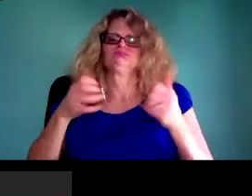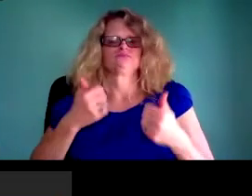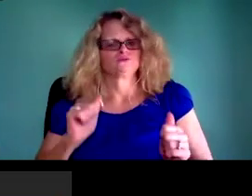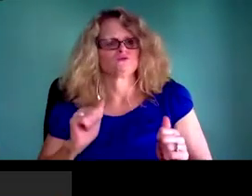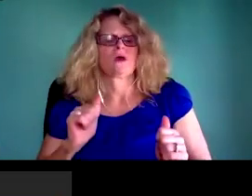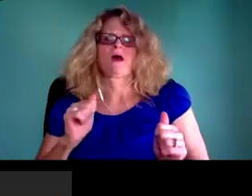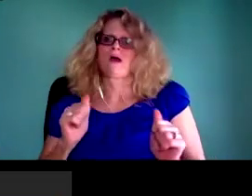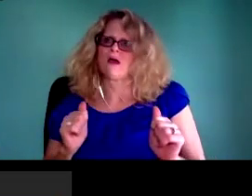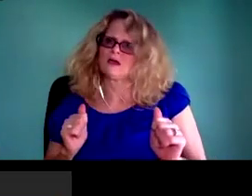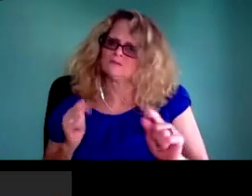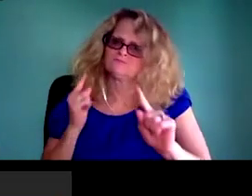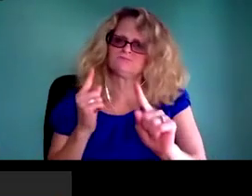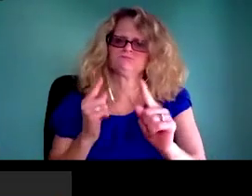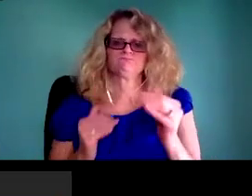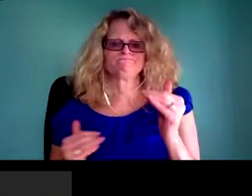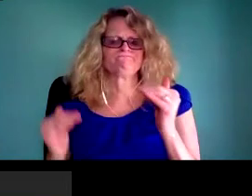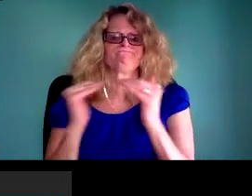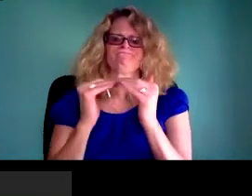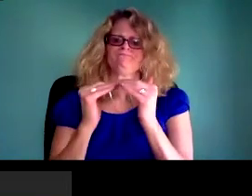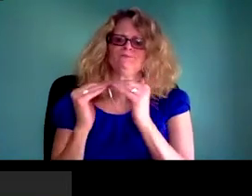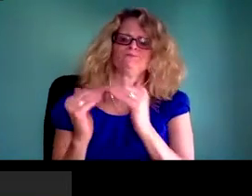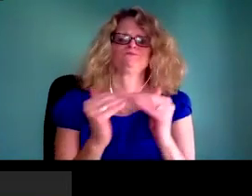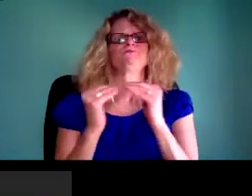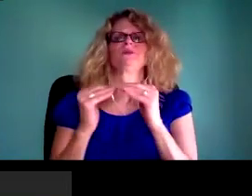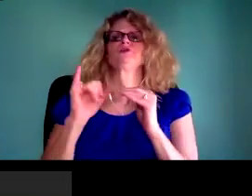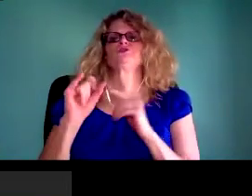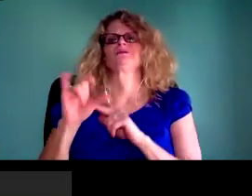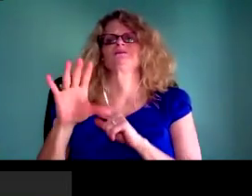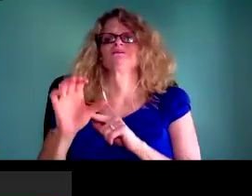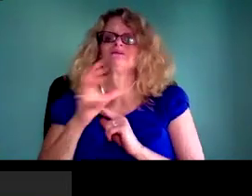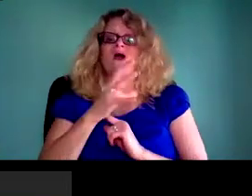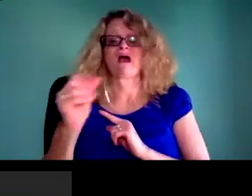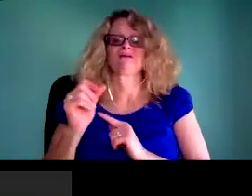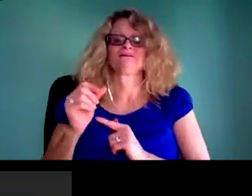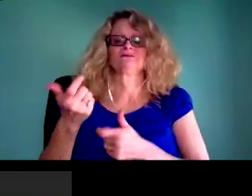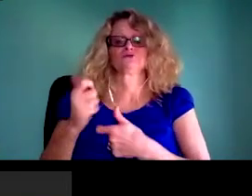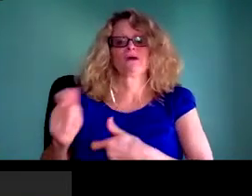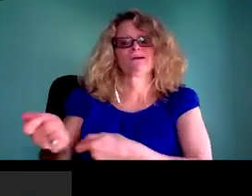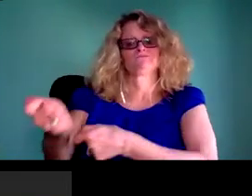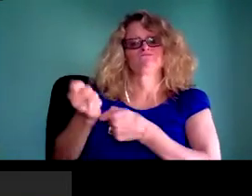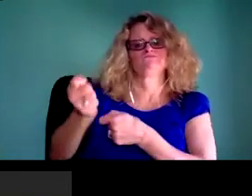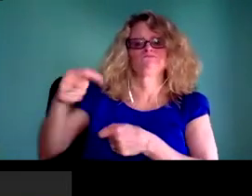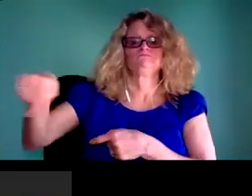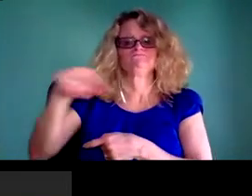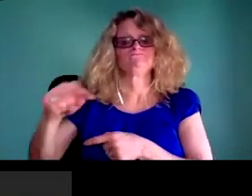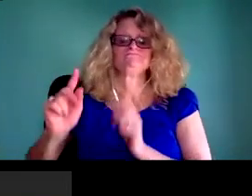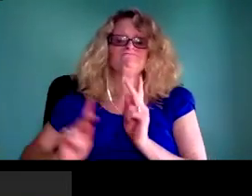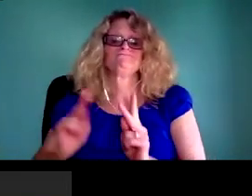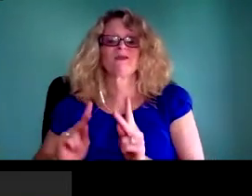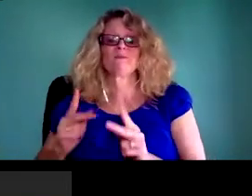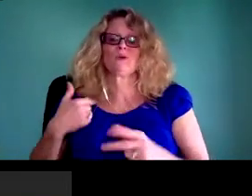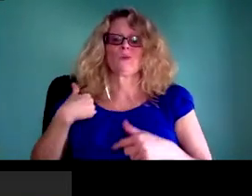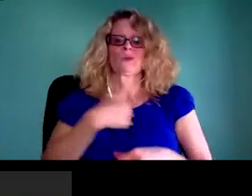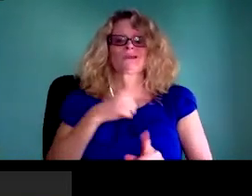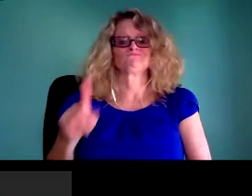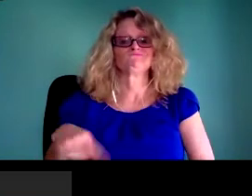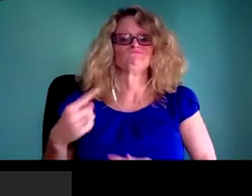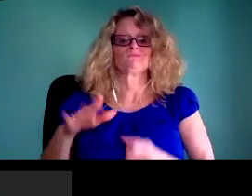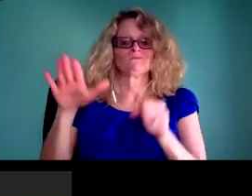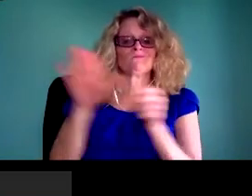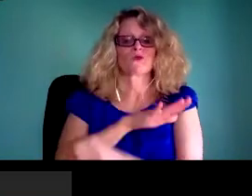our work has really been focused on policy. We understand the incredible